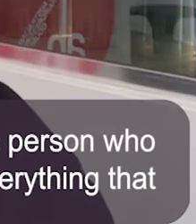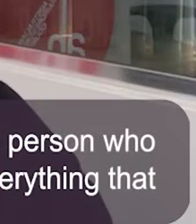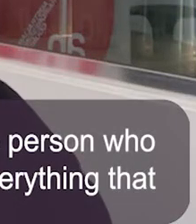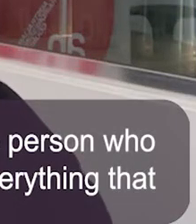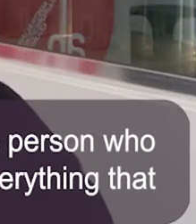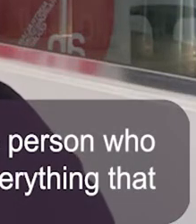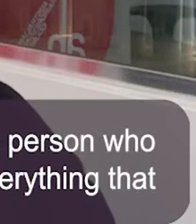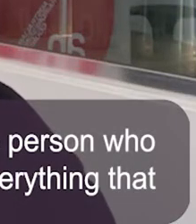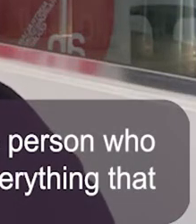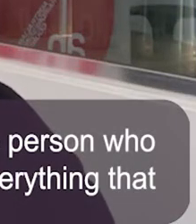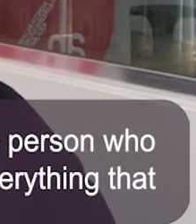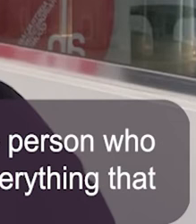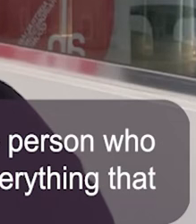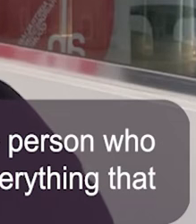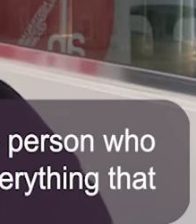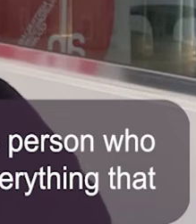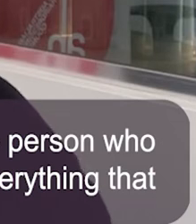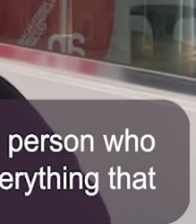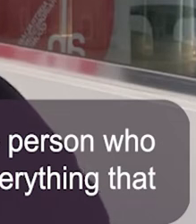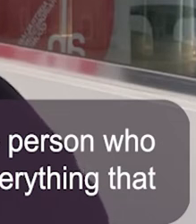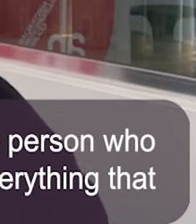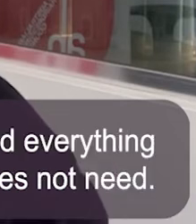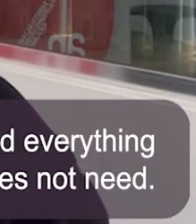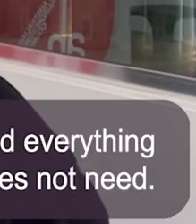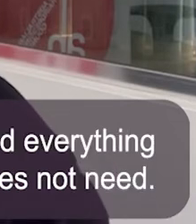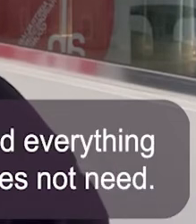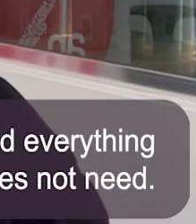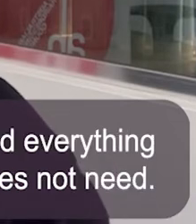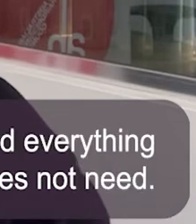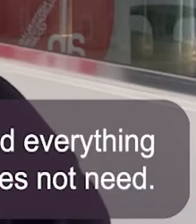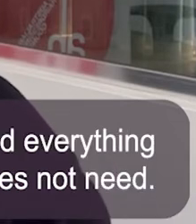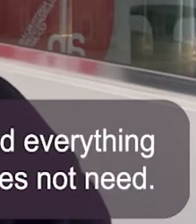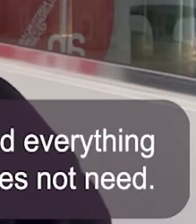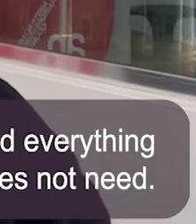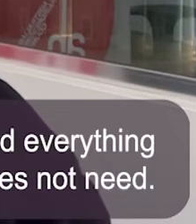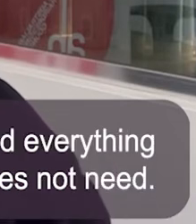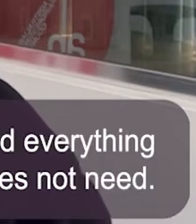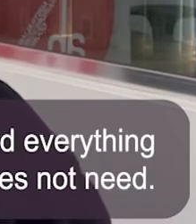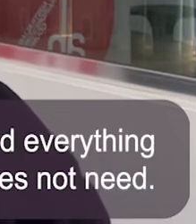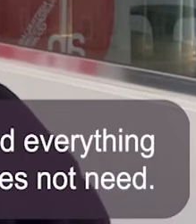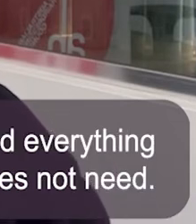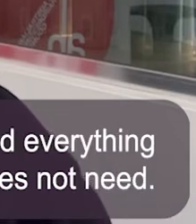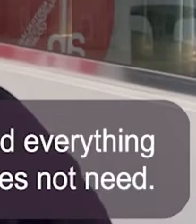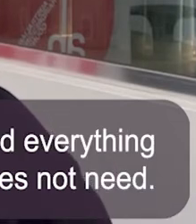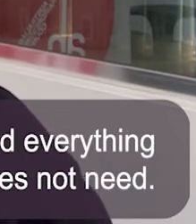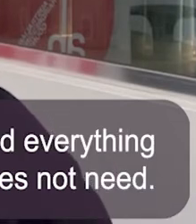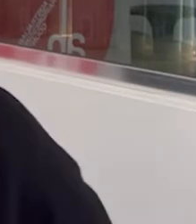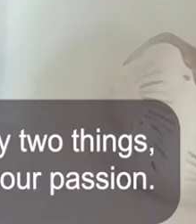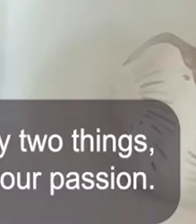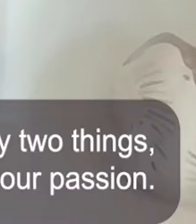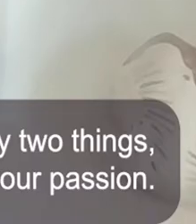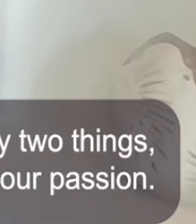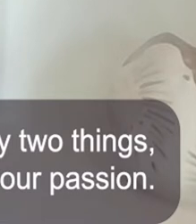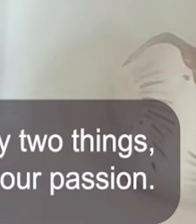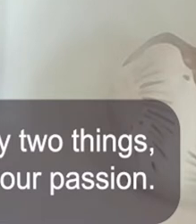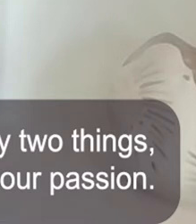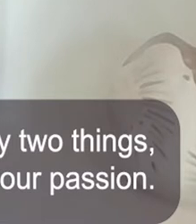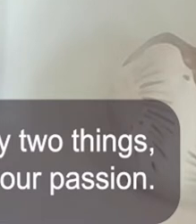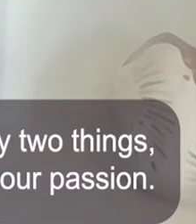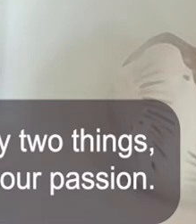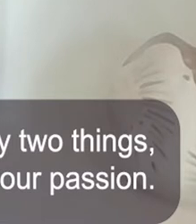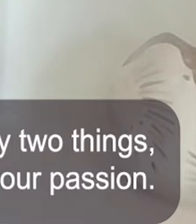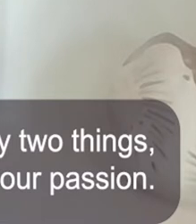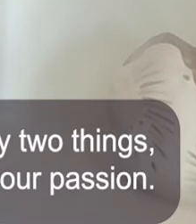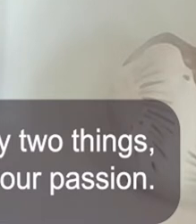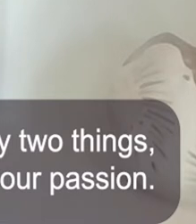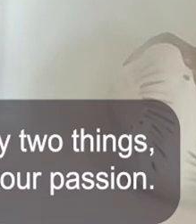You are certainly one person who understands everything that small business needs. And everything that small business does not need. I've always been struck by